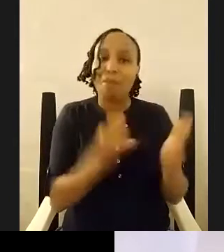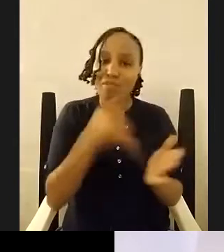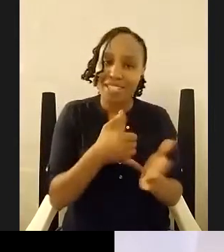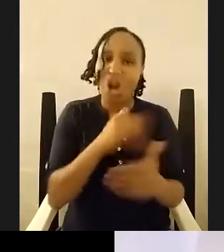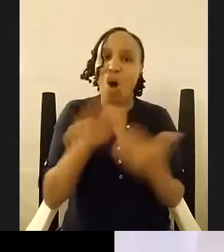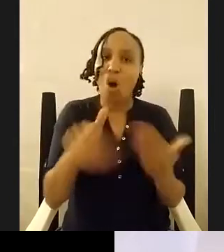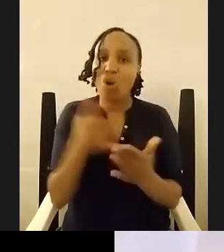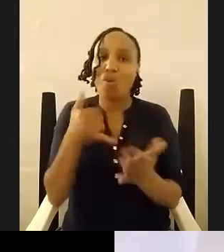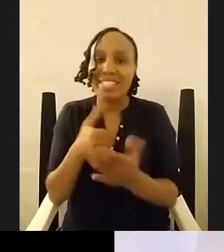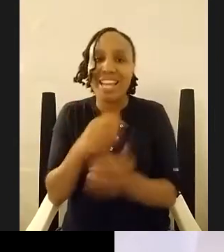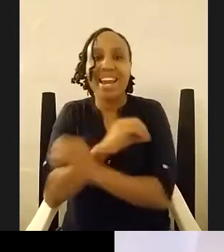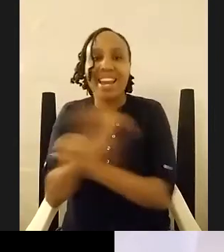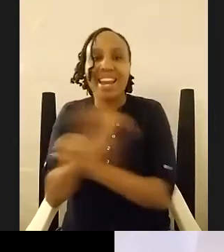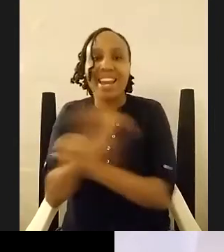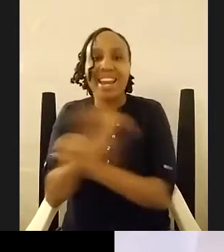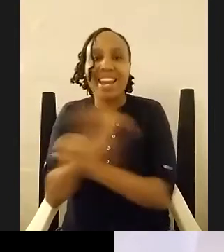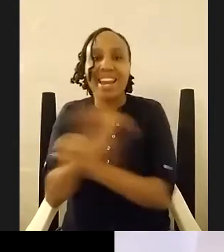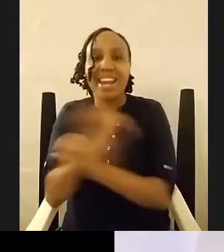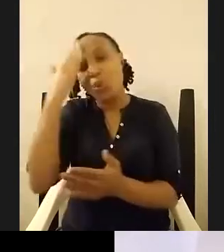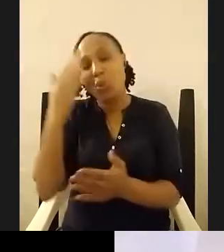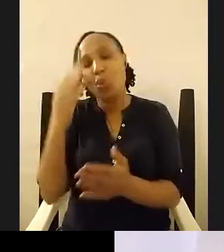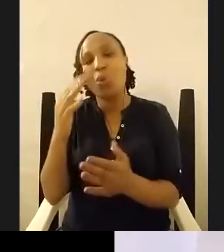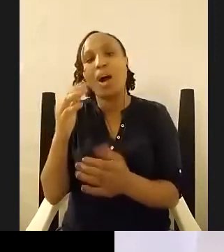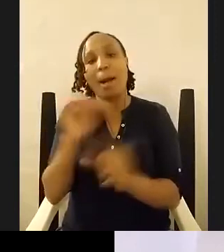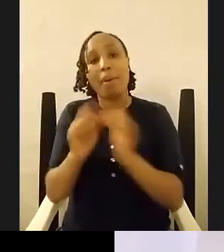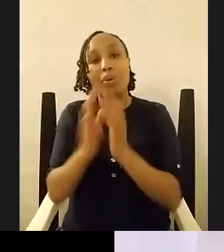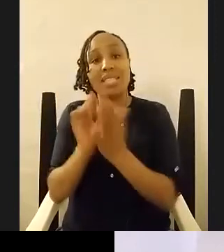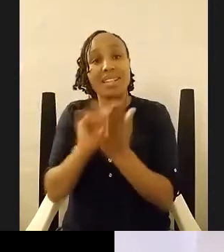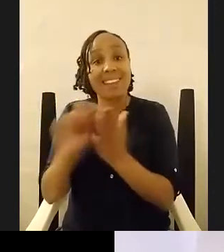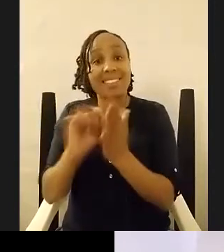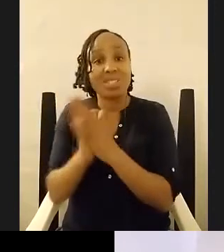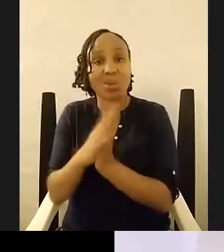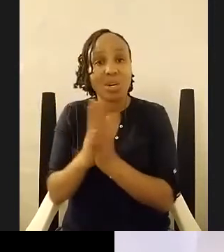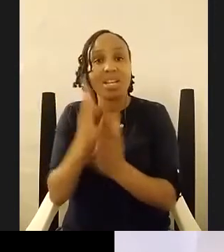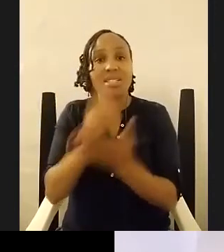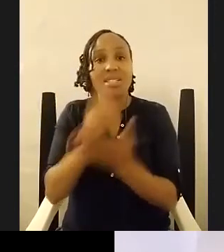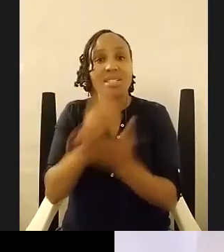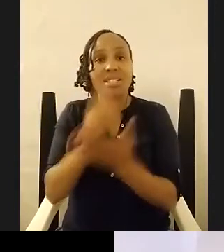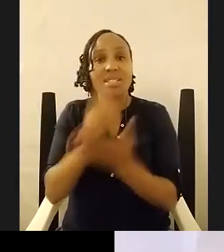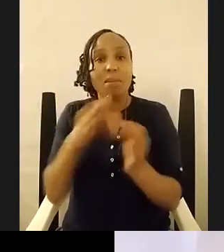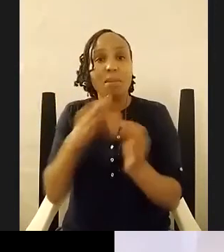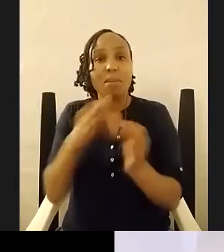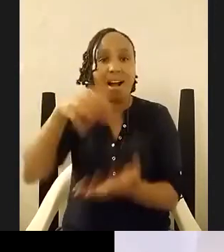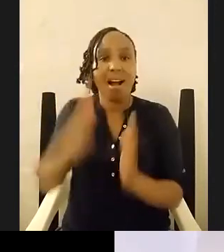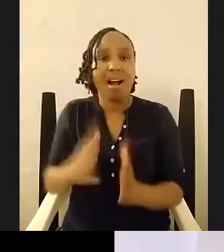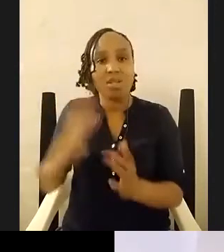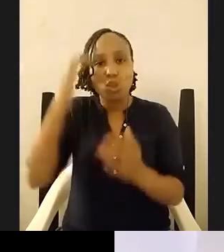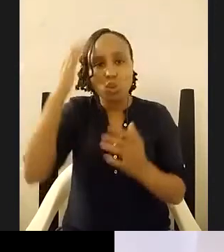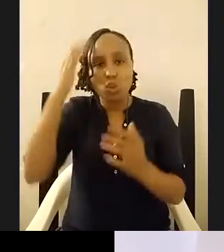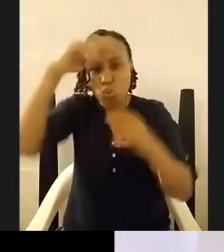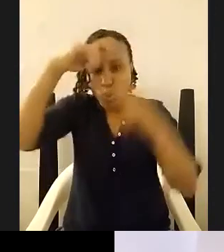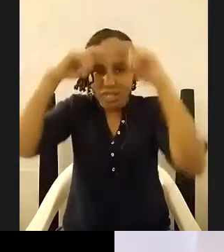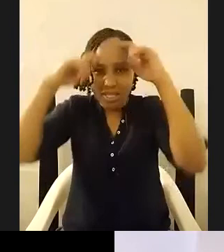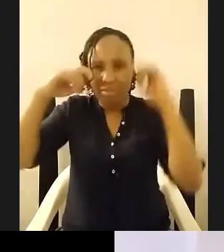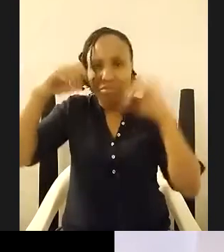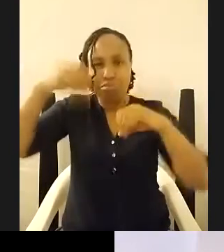your story about writing stories is some of the baker's sweat gets into the bread and i have a feeling that's what